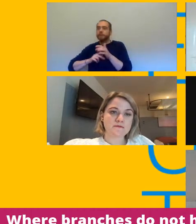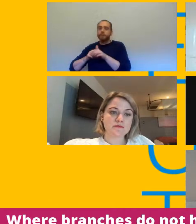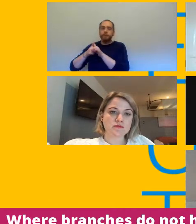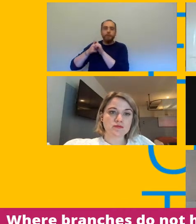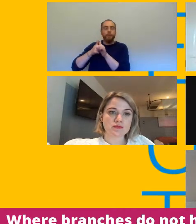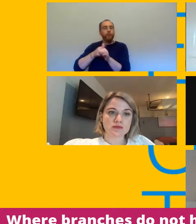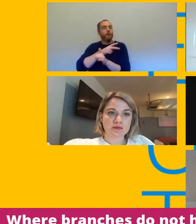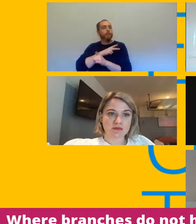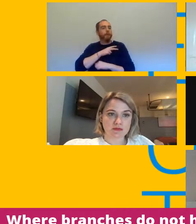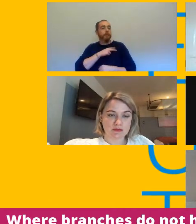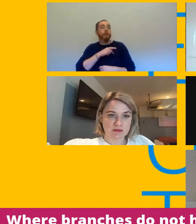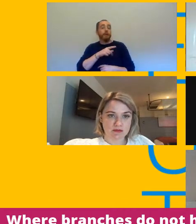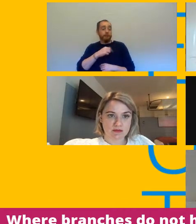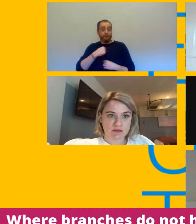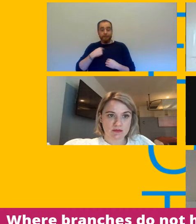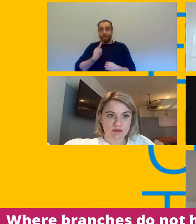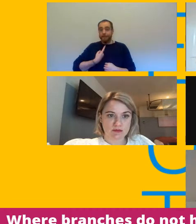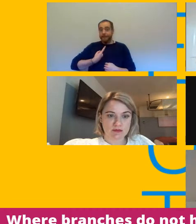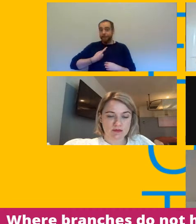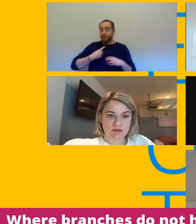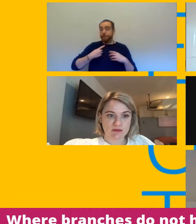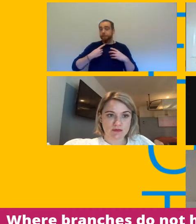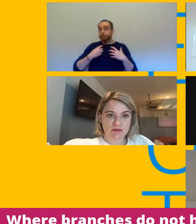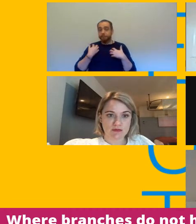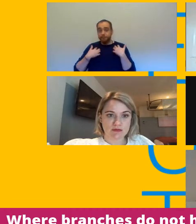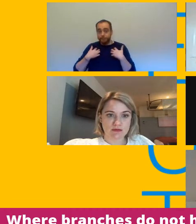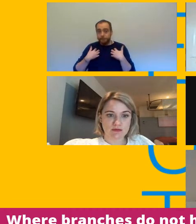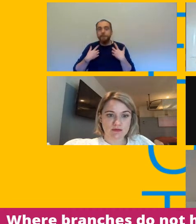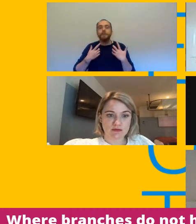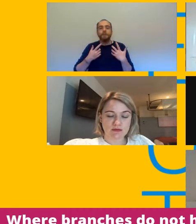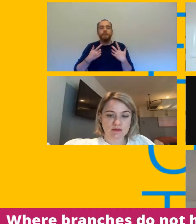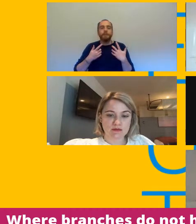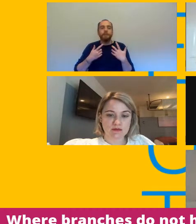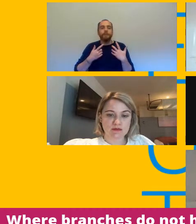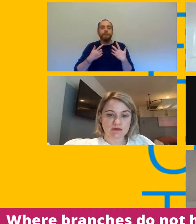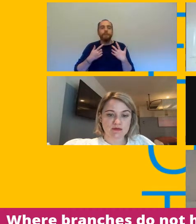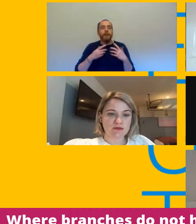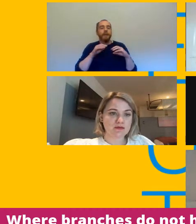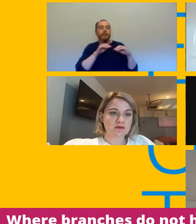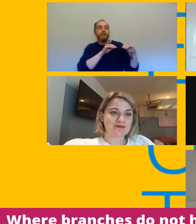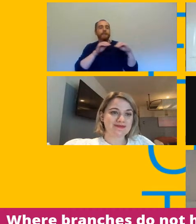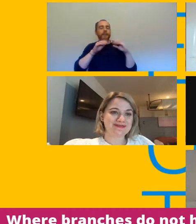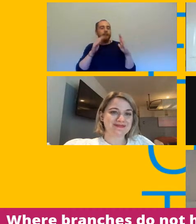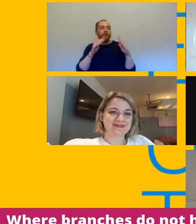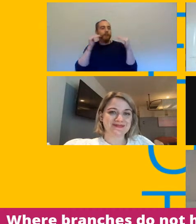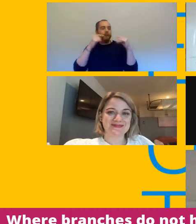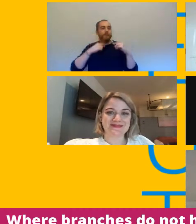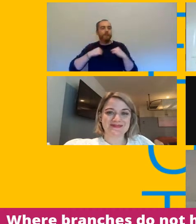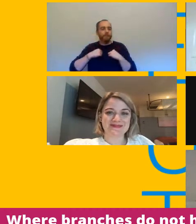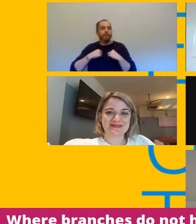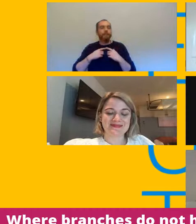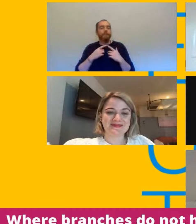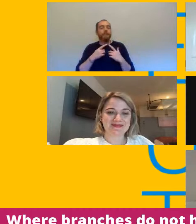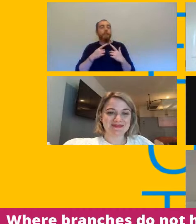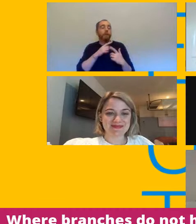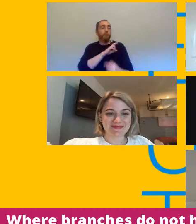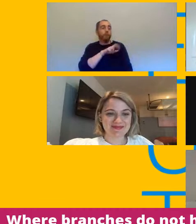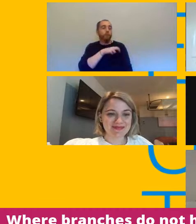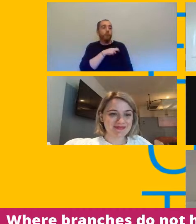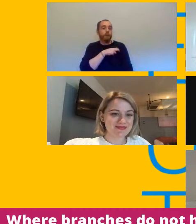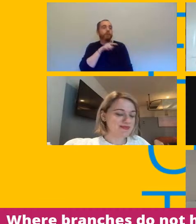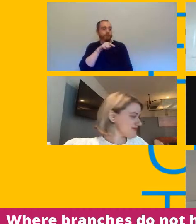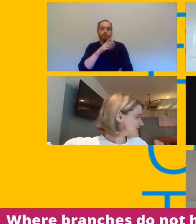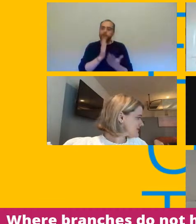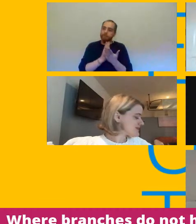got particular interest in teaching trade union education will have to get not to not to teach here but um you know the union you know is us